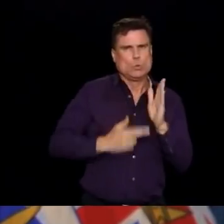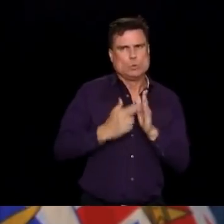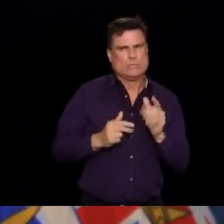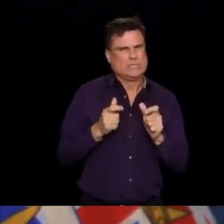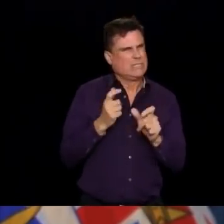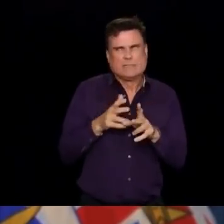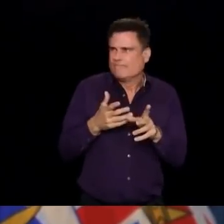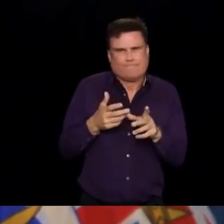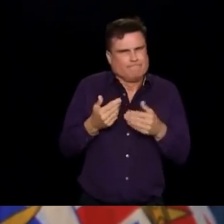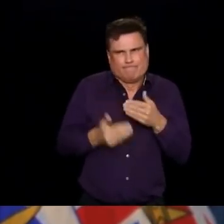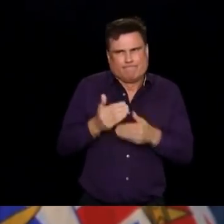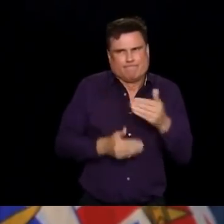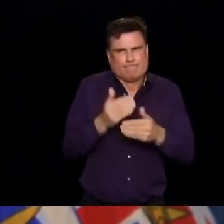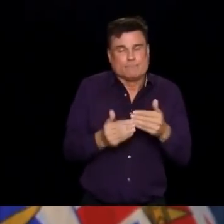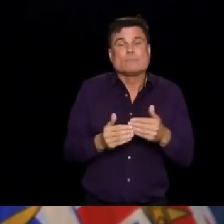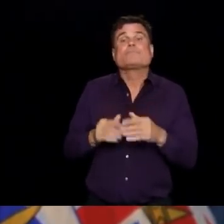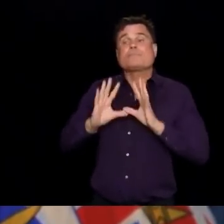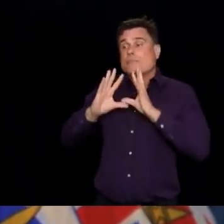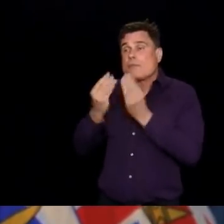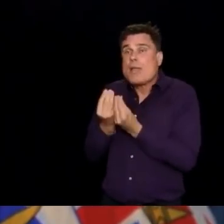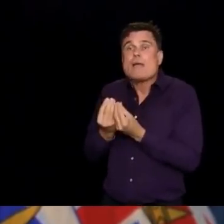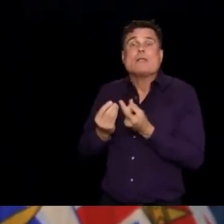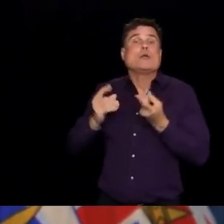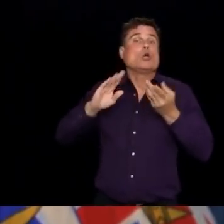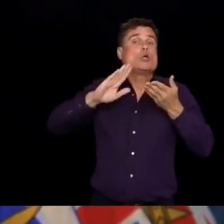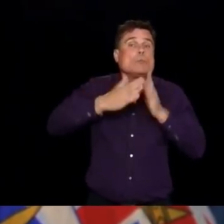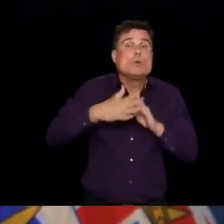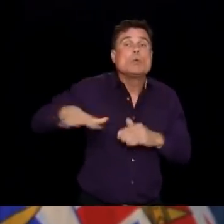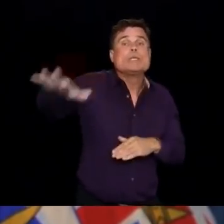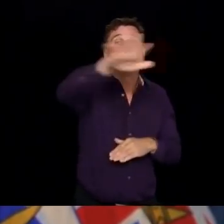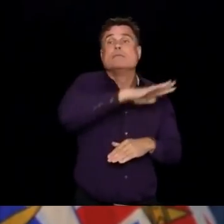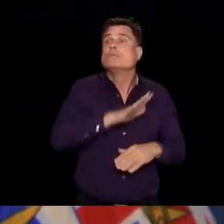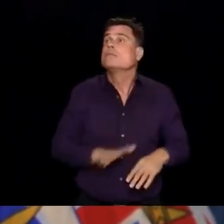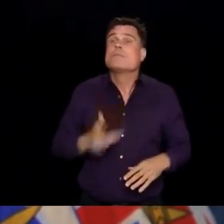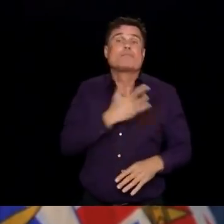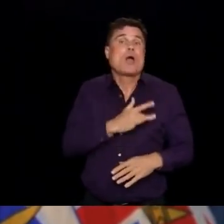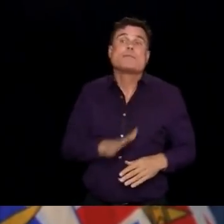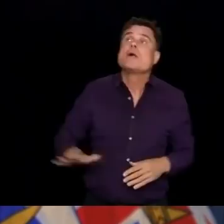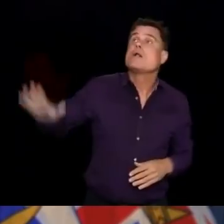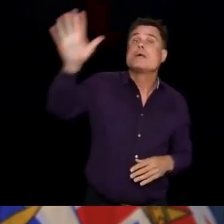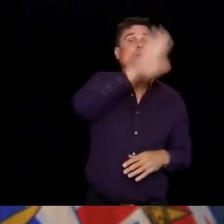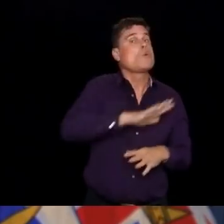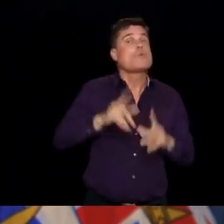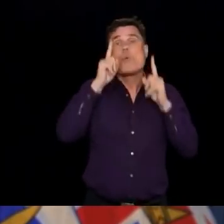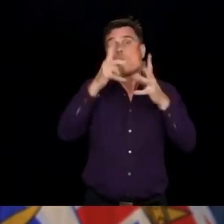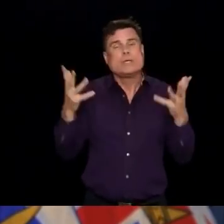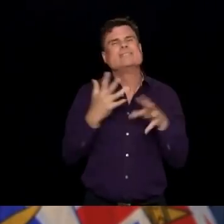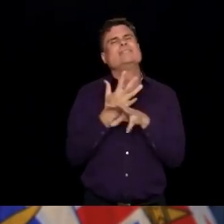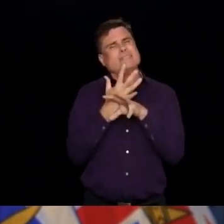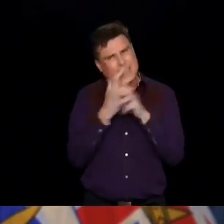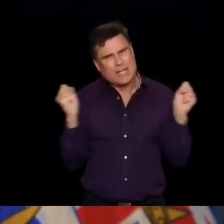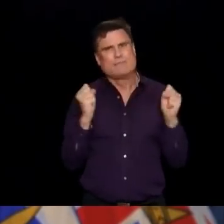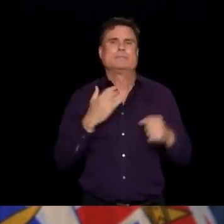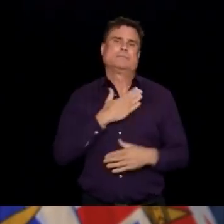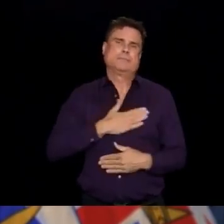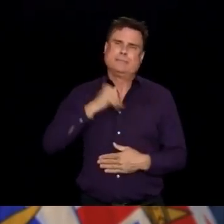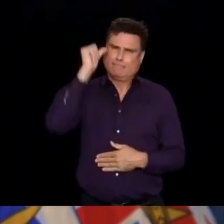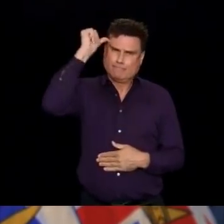our province safe. And in doing so, let's remember to be kind, to be calm and to be safe.